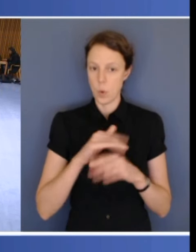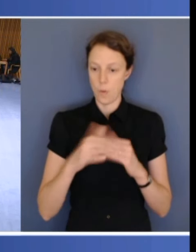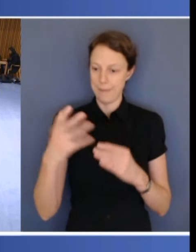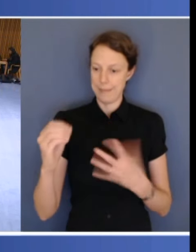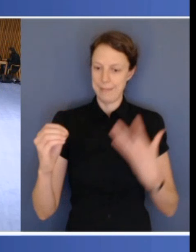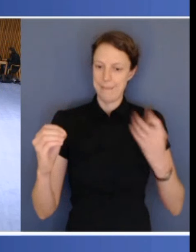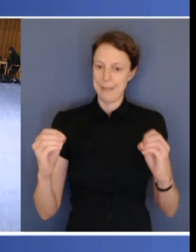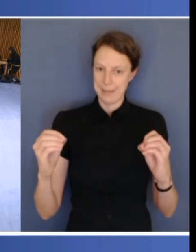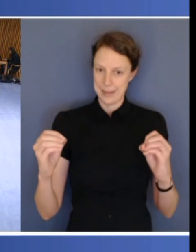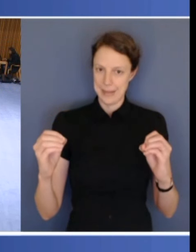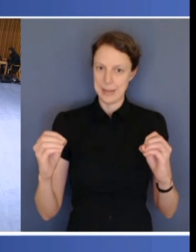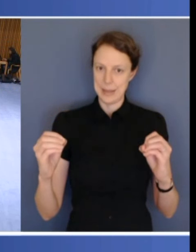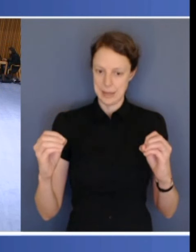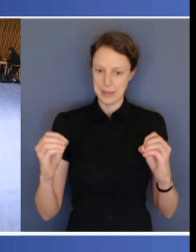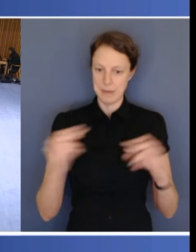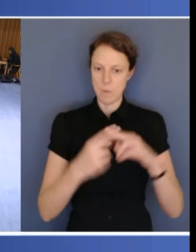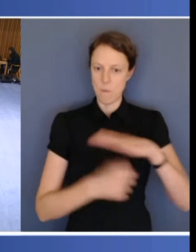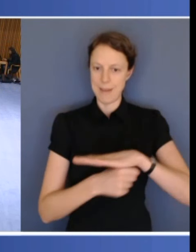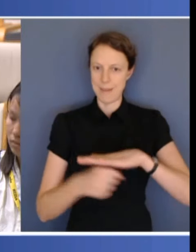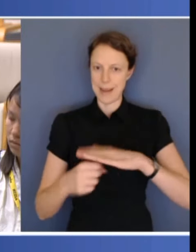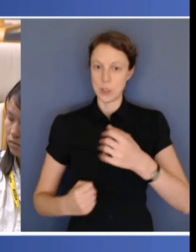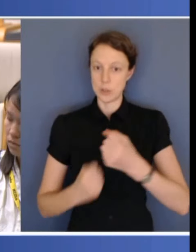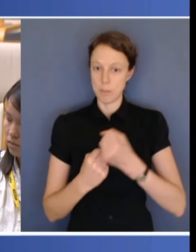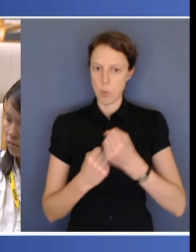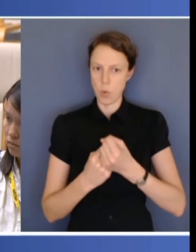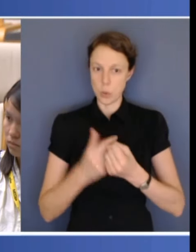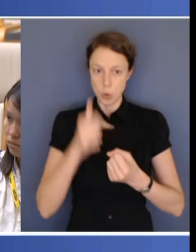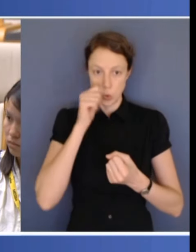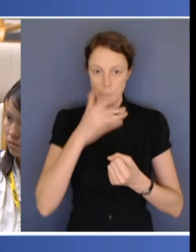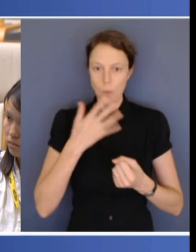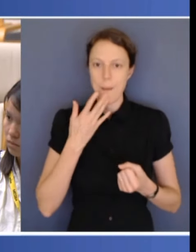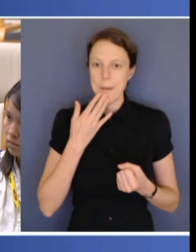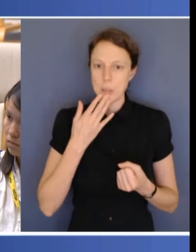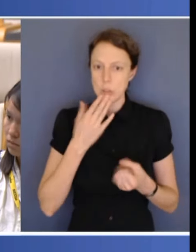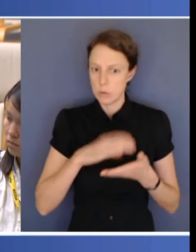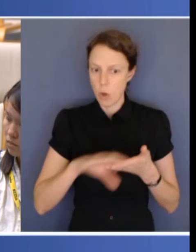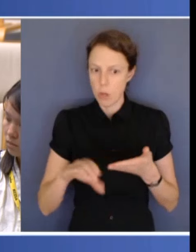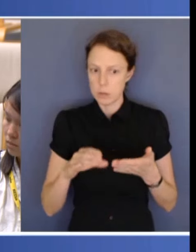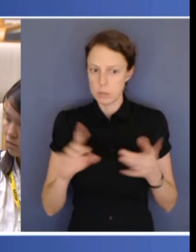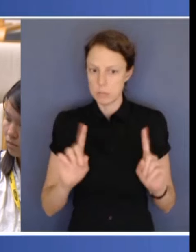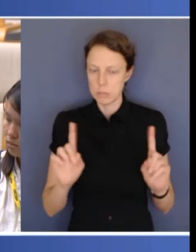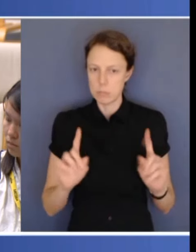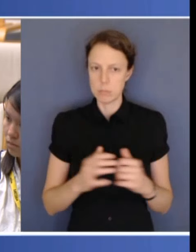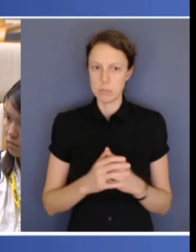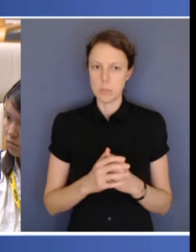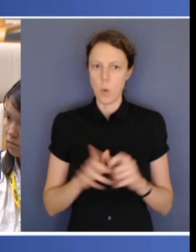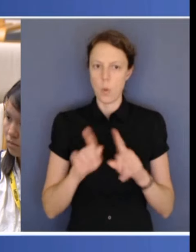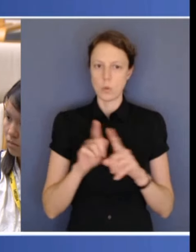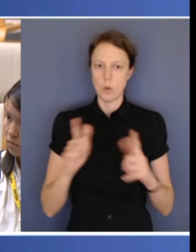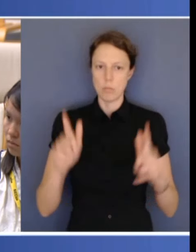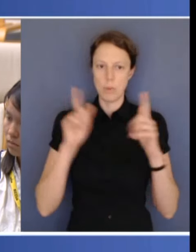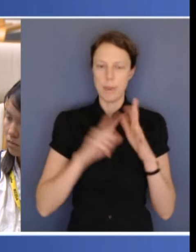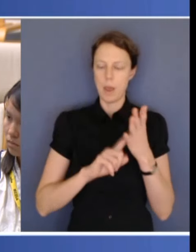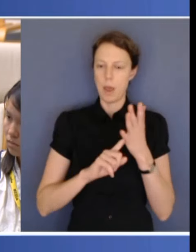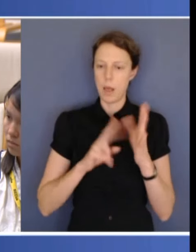foundational supports will cost the states and territories, and just one for Premier Allen as well. Are you confident that the agreements, the funding